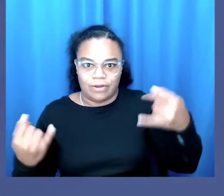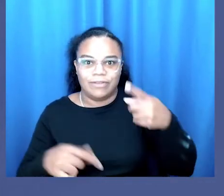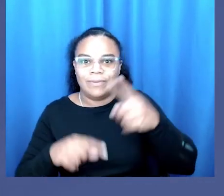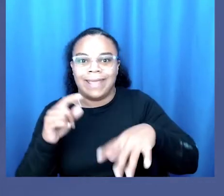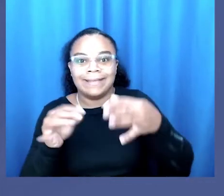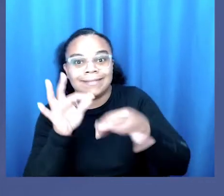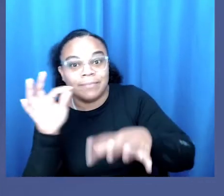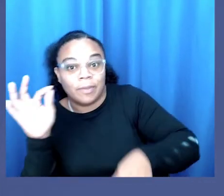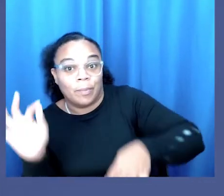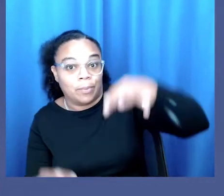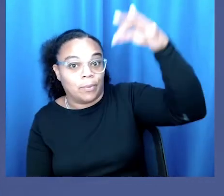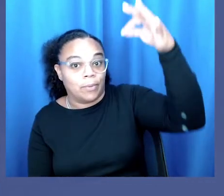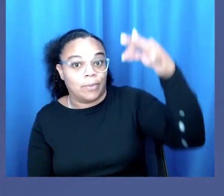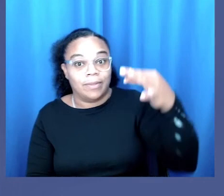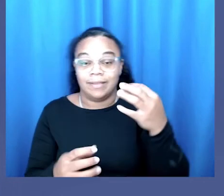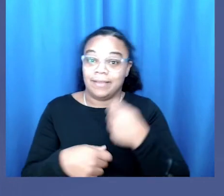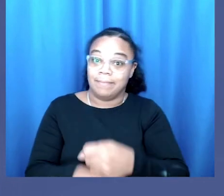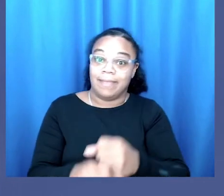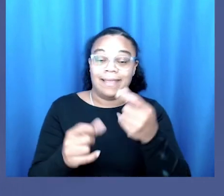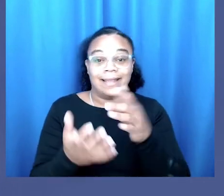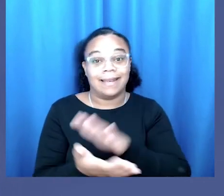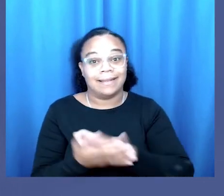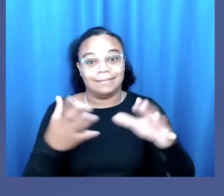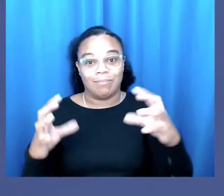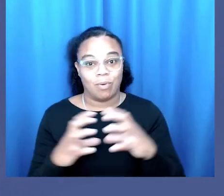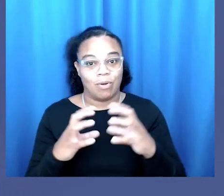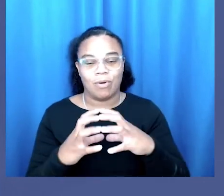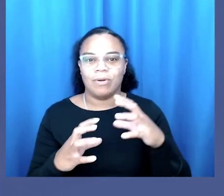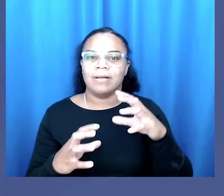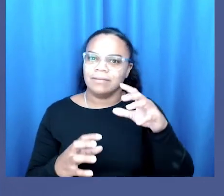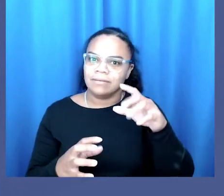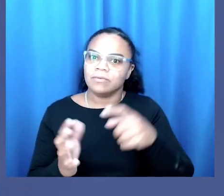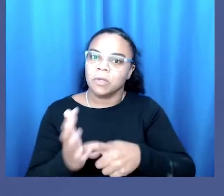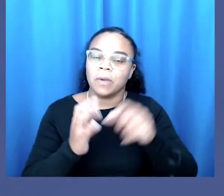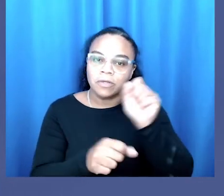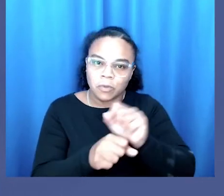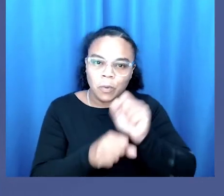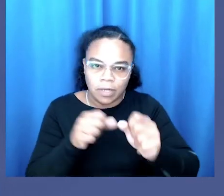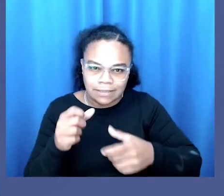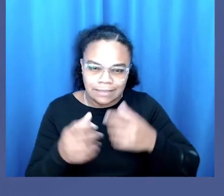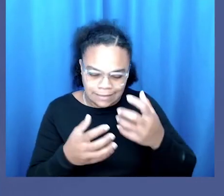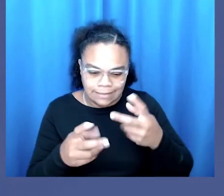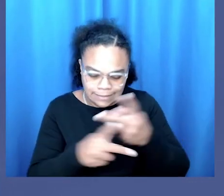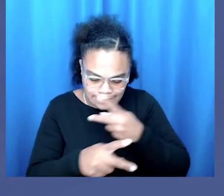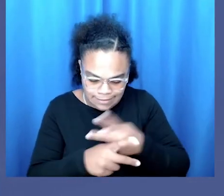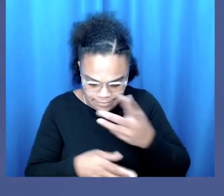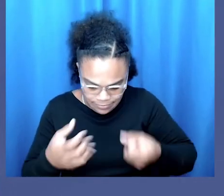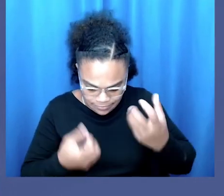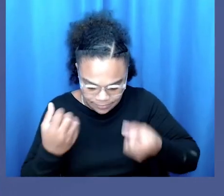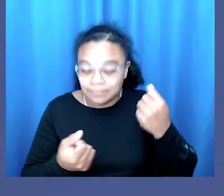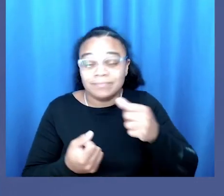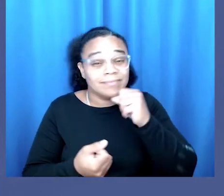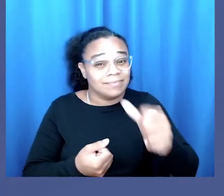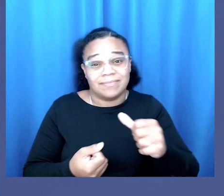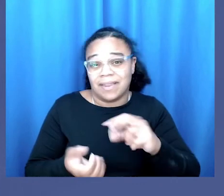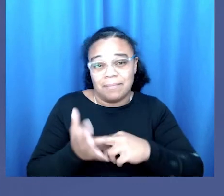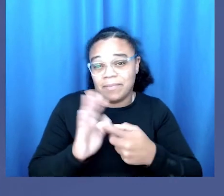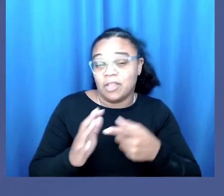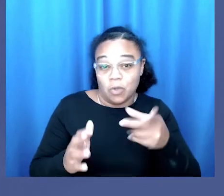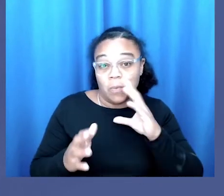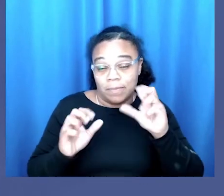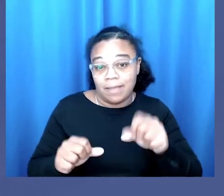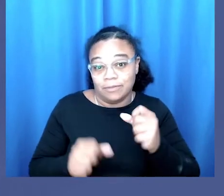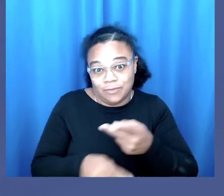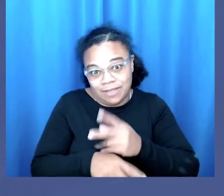simply pull one string and expect it to make a neat ball. You must diligently untangle and still there's no guarantee that you will be able to reclaim